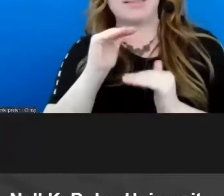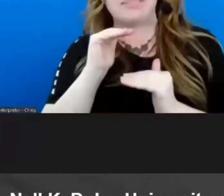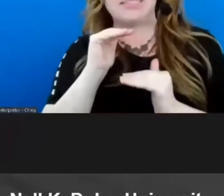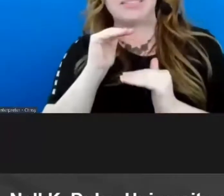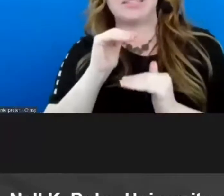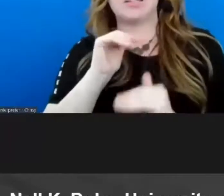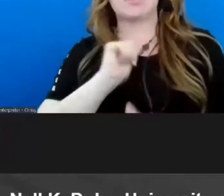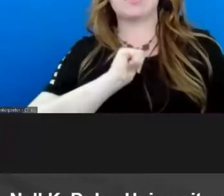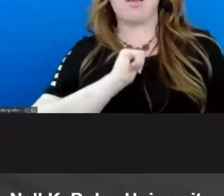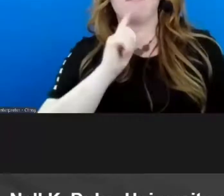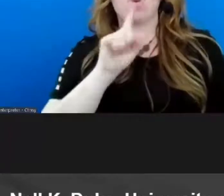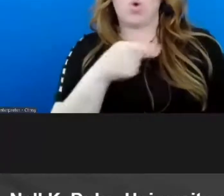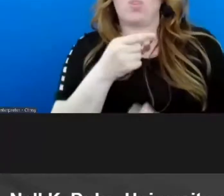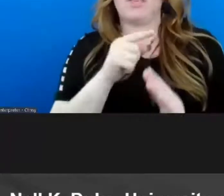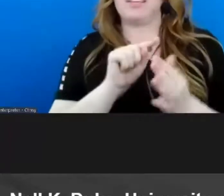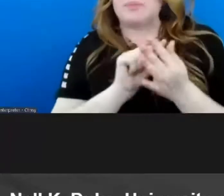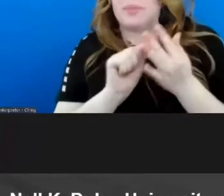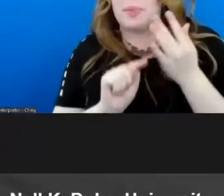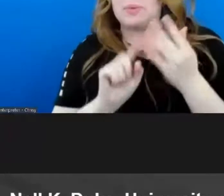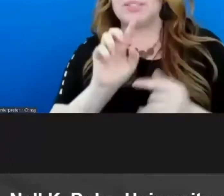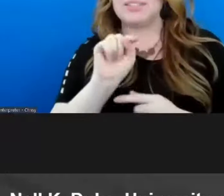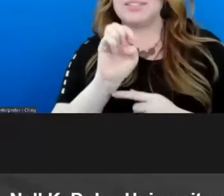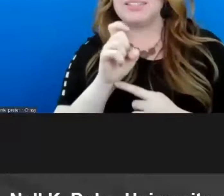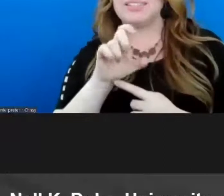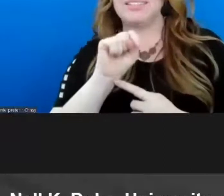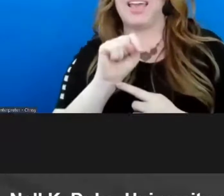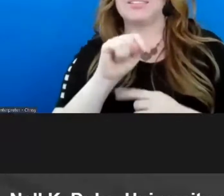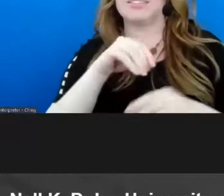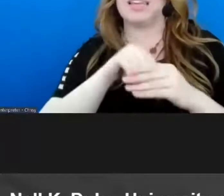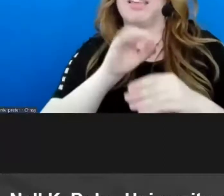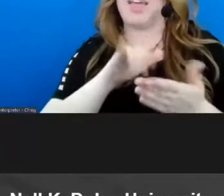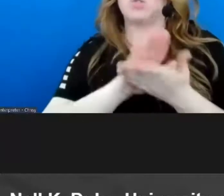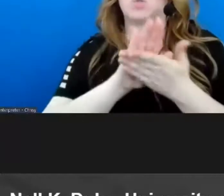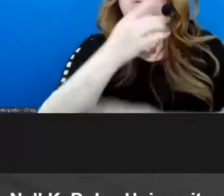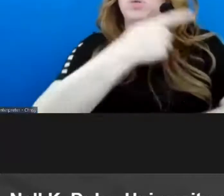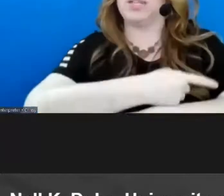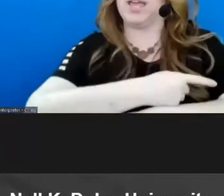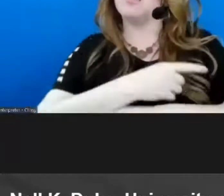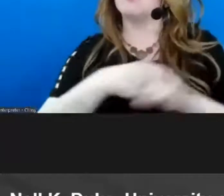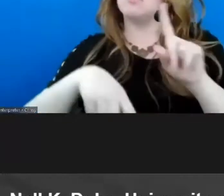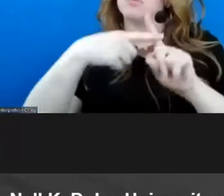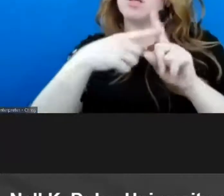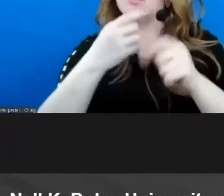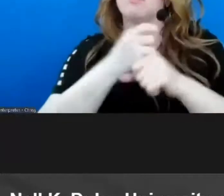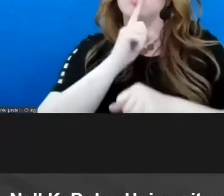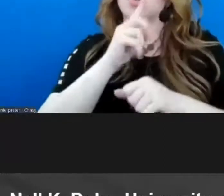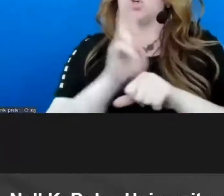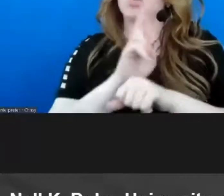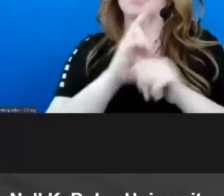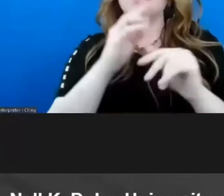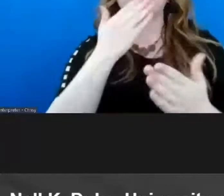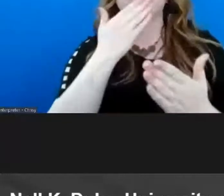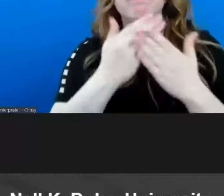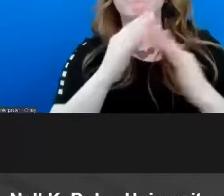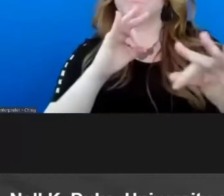to just those texts uh within the context of a school day and that we're making sure that we're using high quality